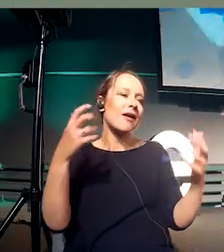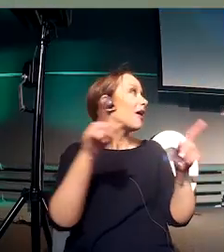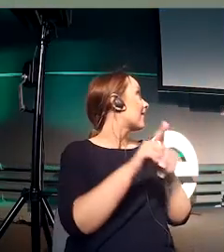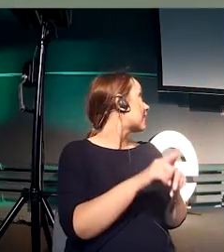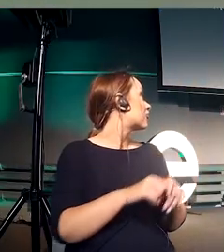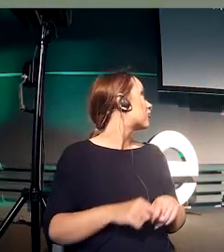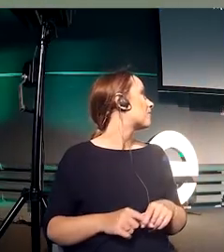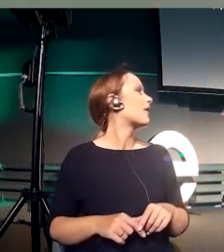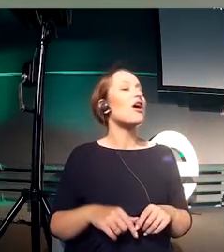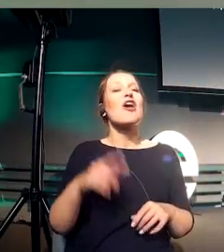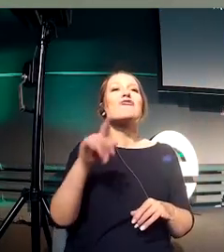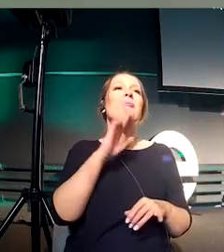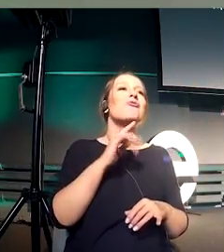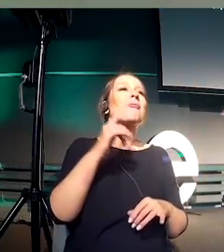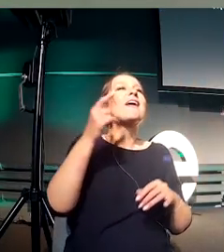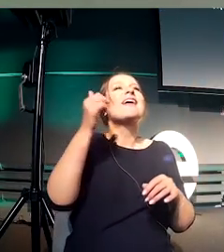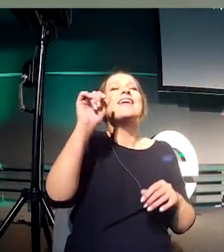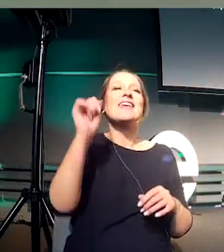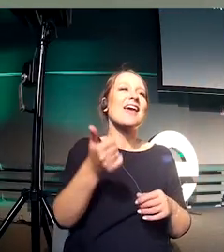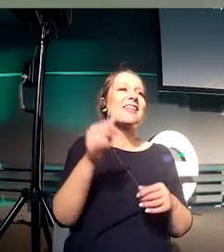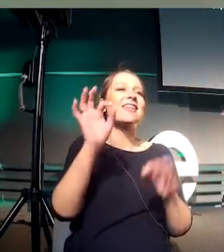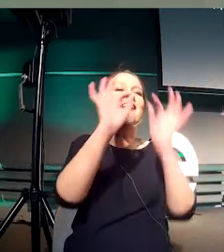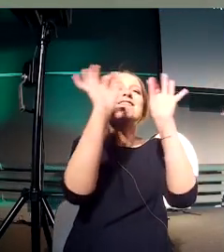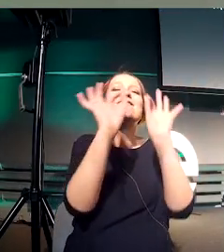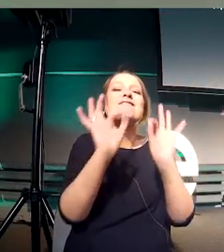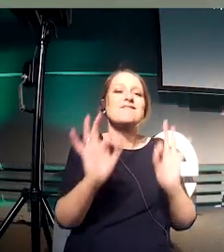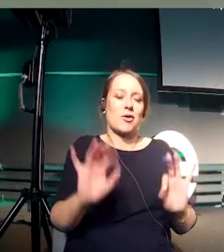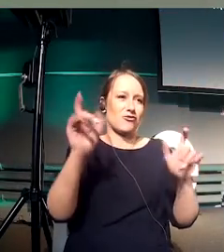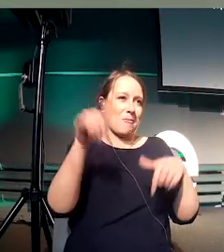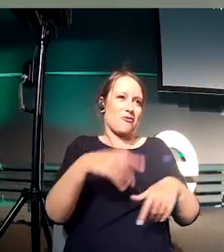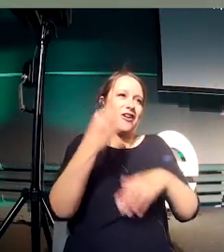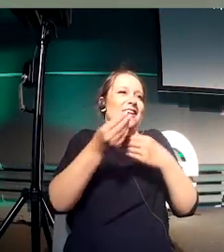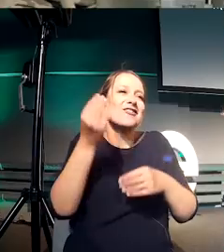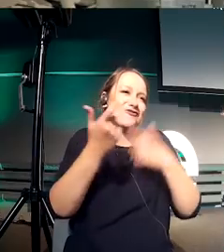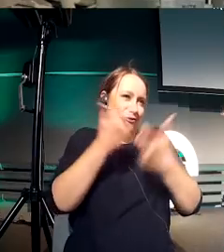So as you could see, you can really measure everything.